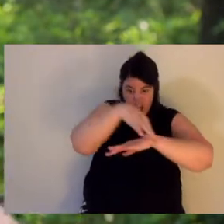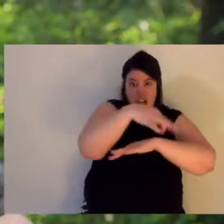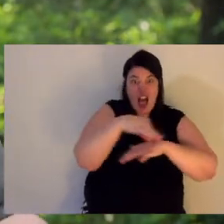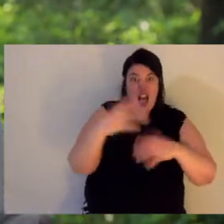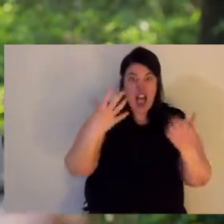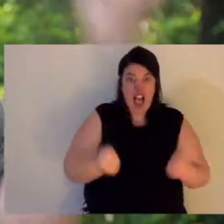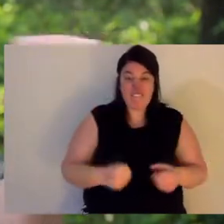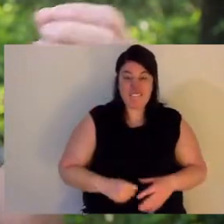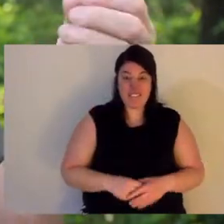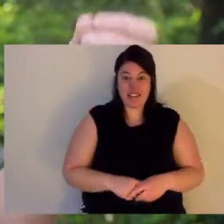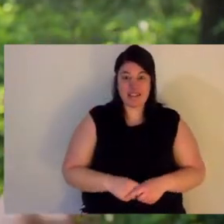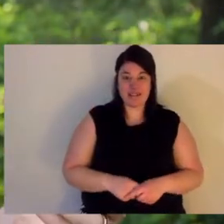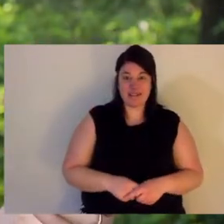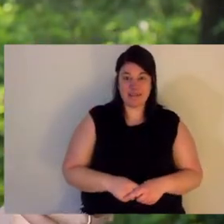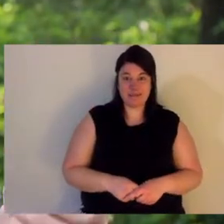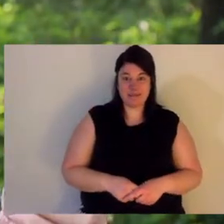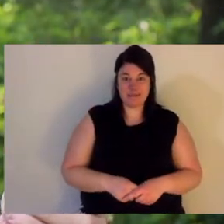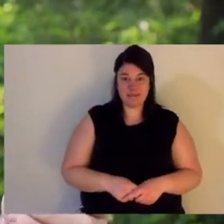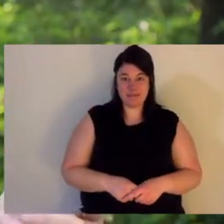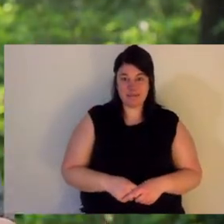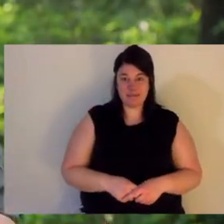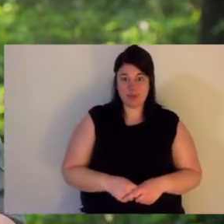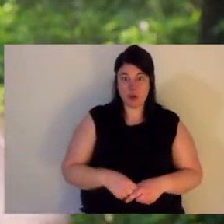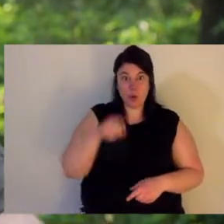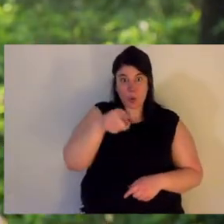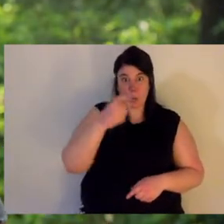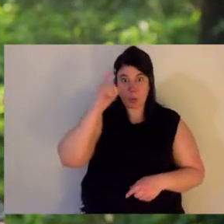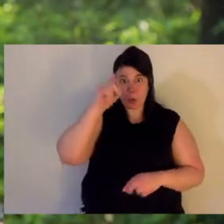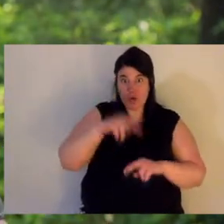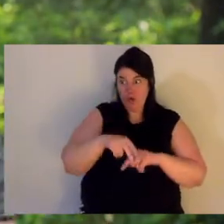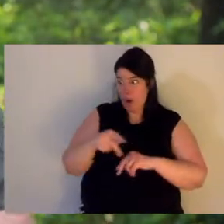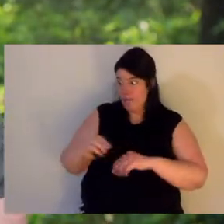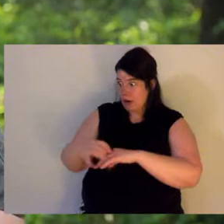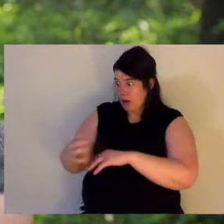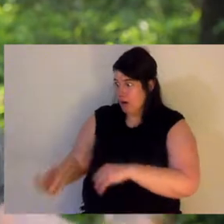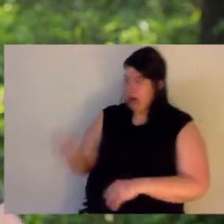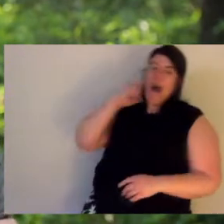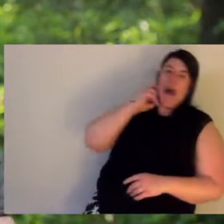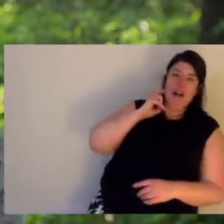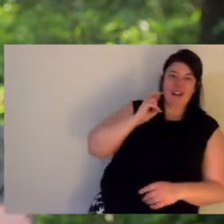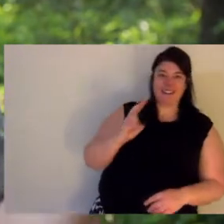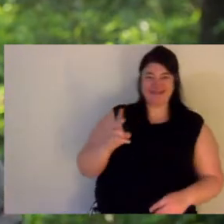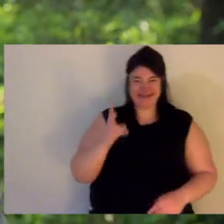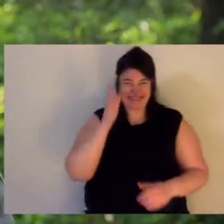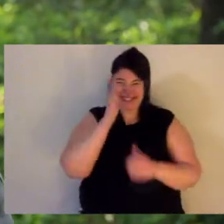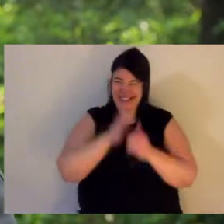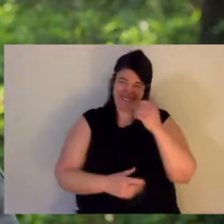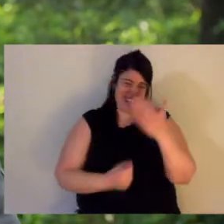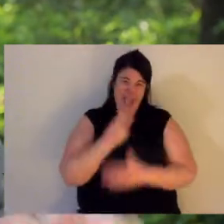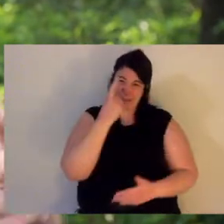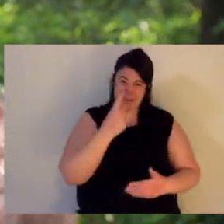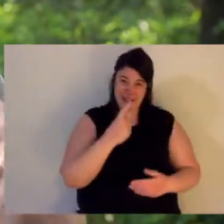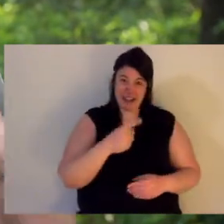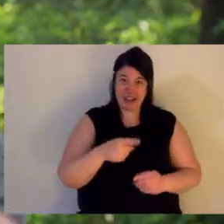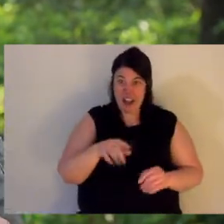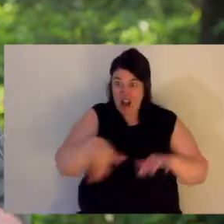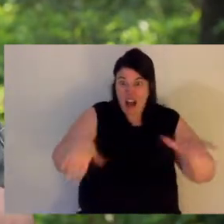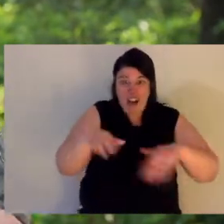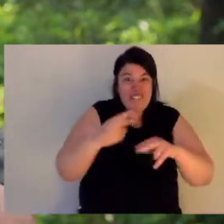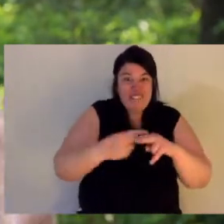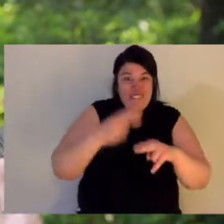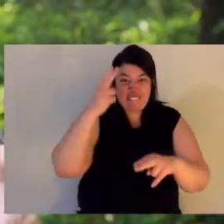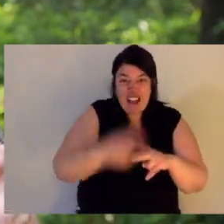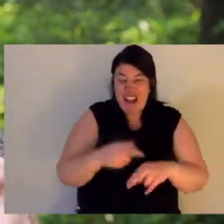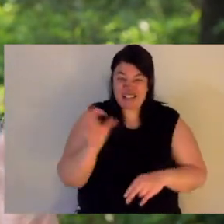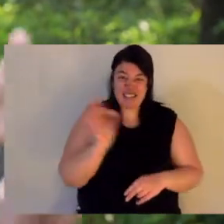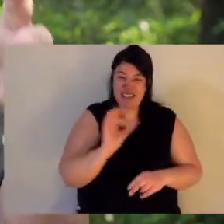about a funnel web jumping up and biting you on the neck. They don't do that. They don't even run fast and they can't jump. Now, let's look at the